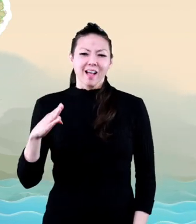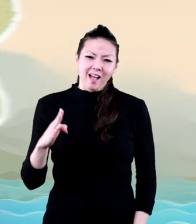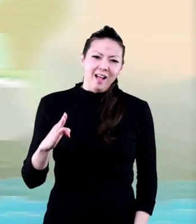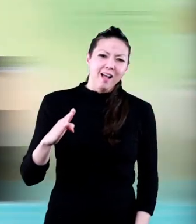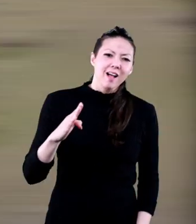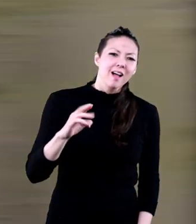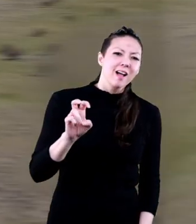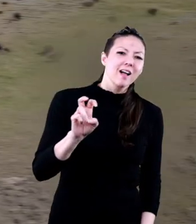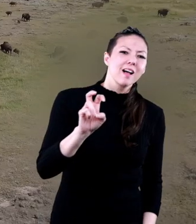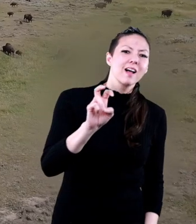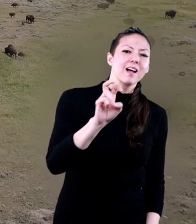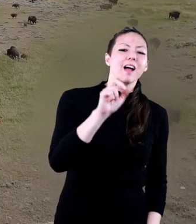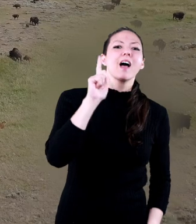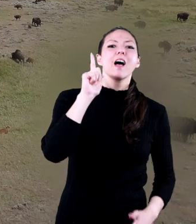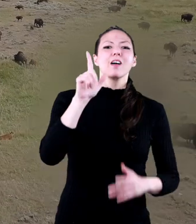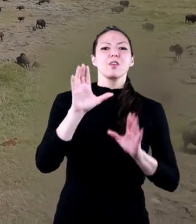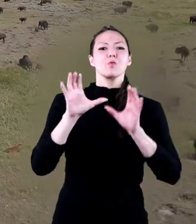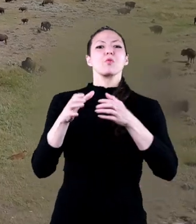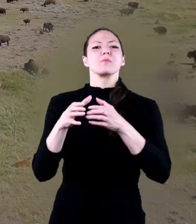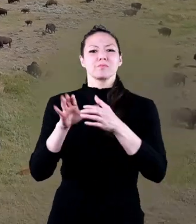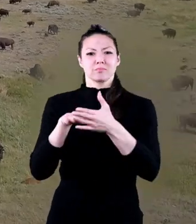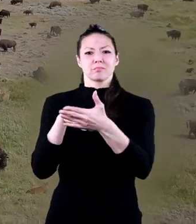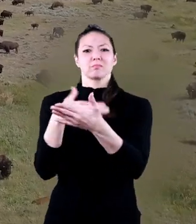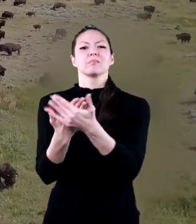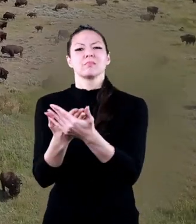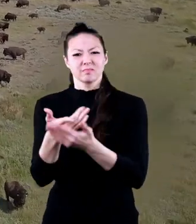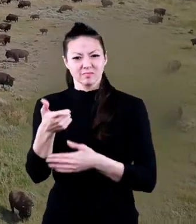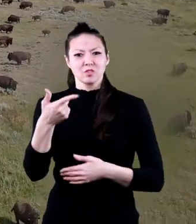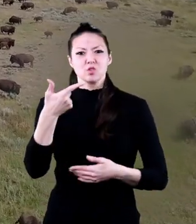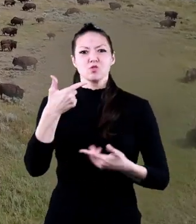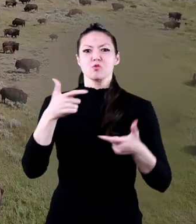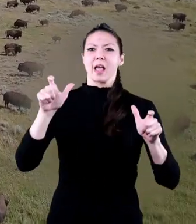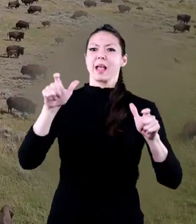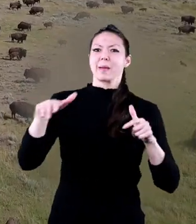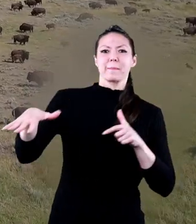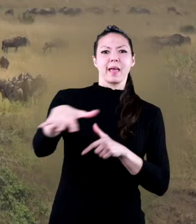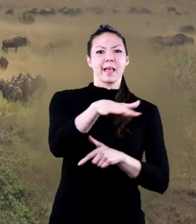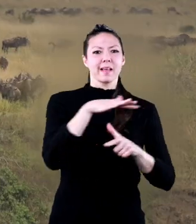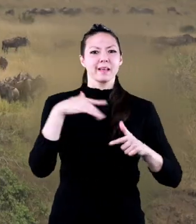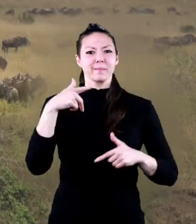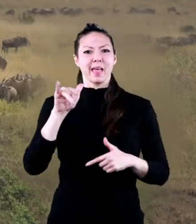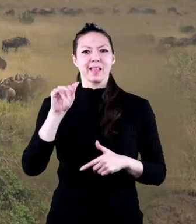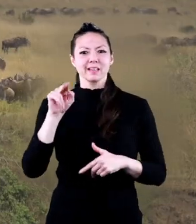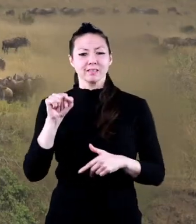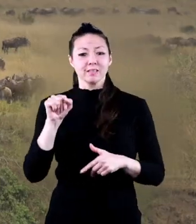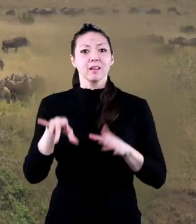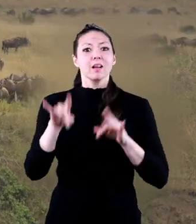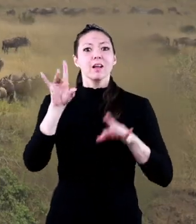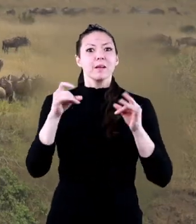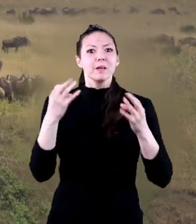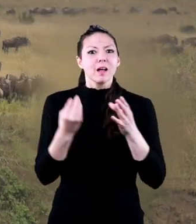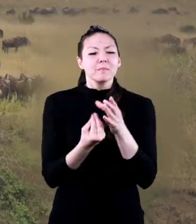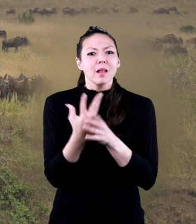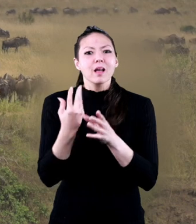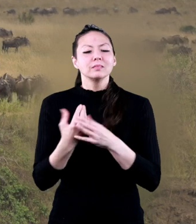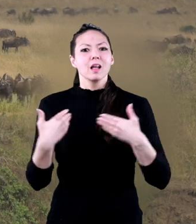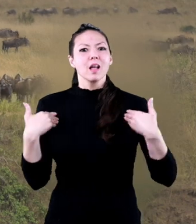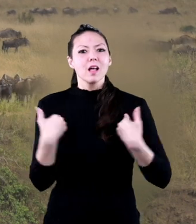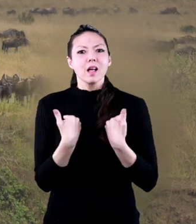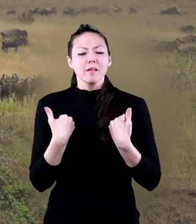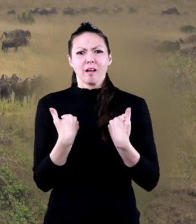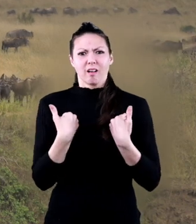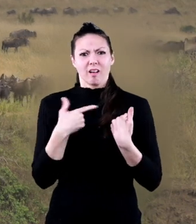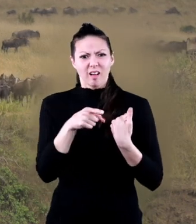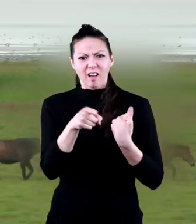Nebraska. Later, the group reached the edge of the Great Plains and discovered many plant and animal